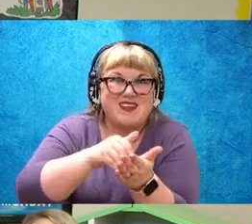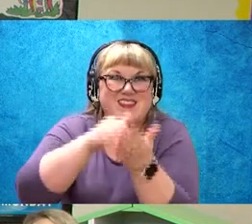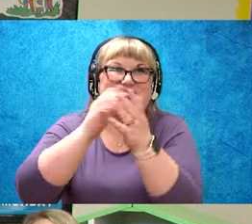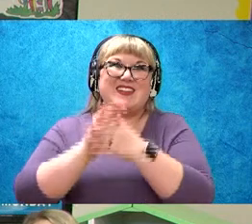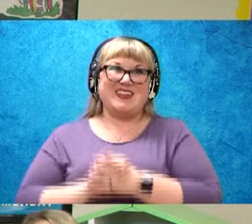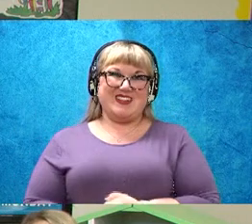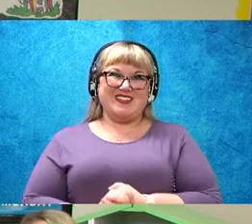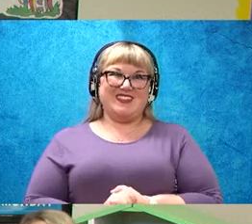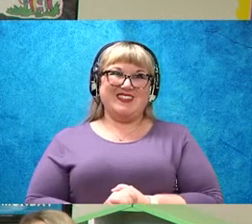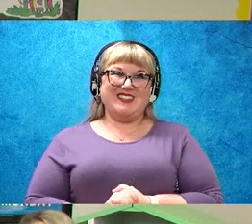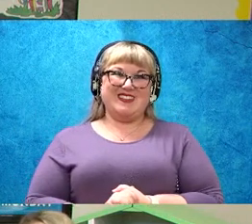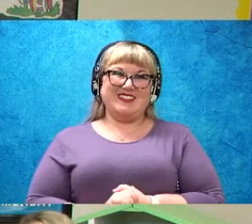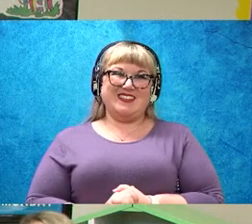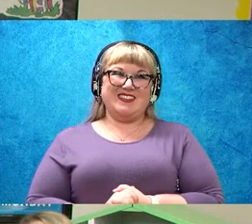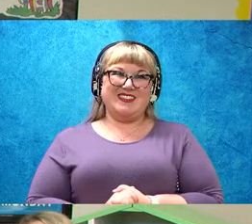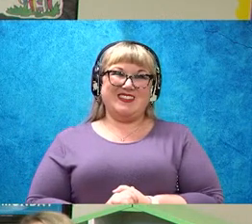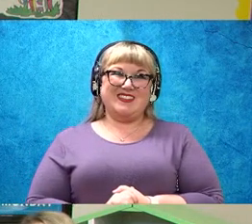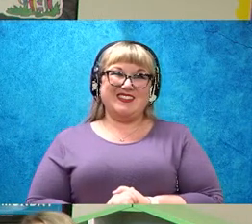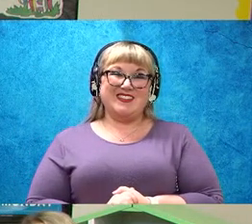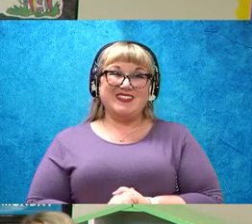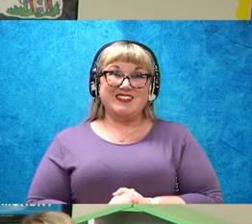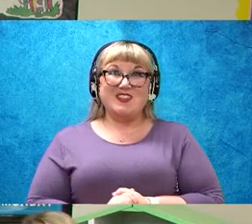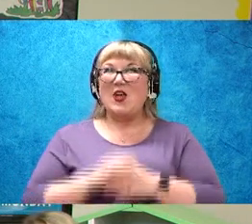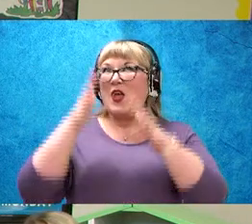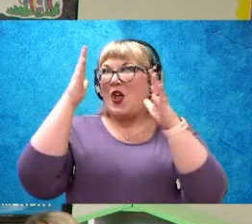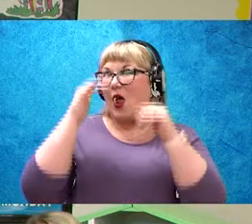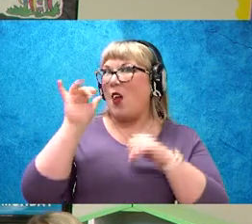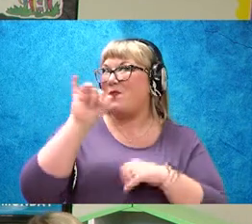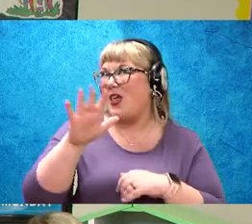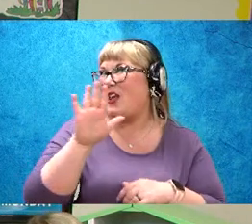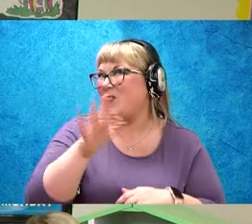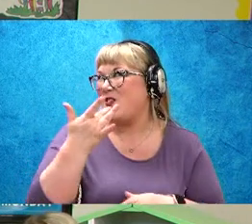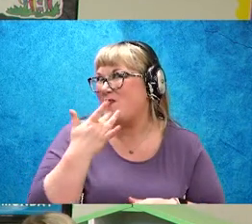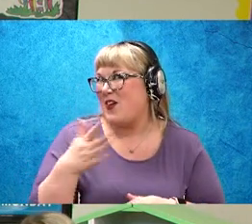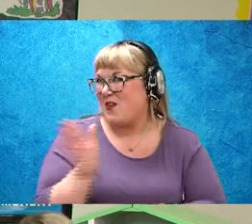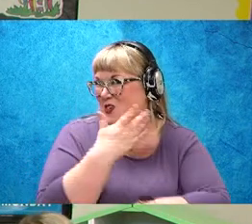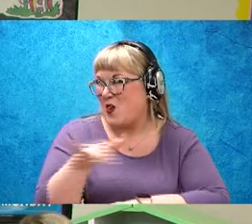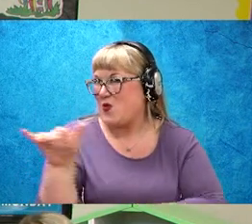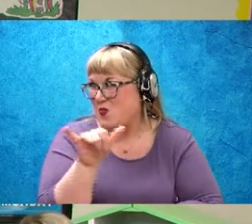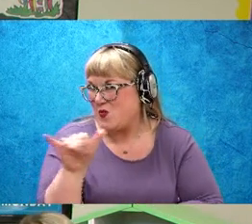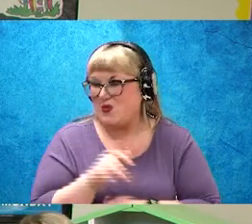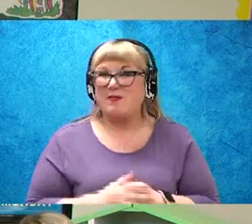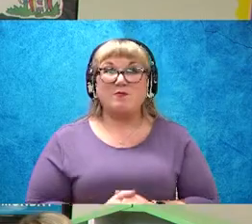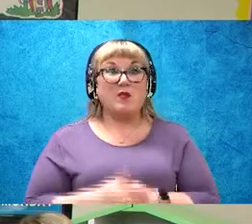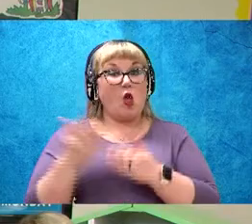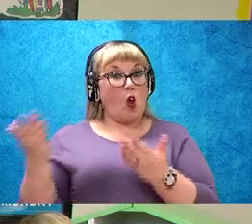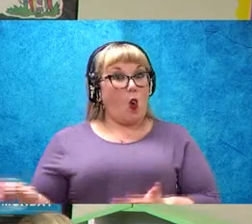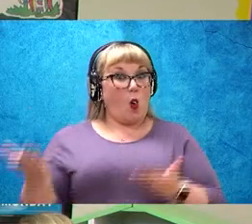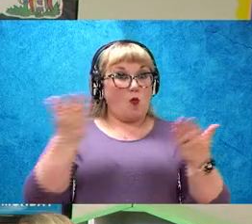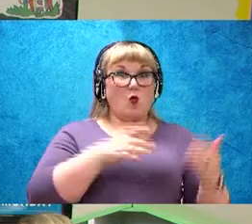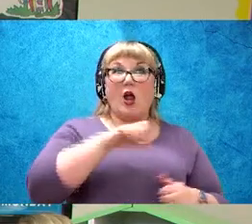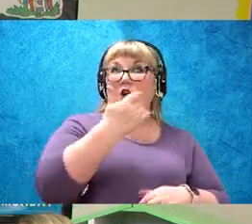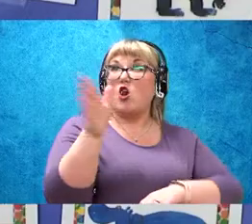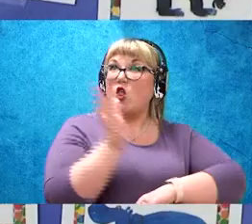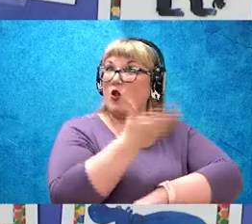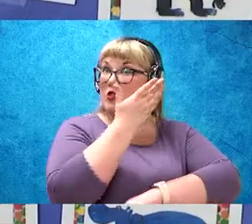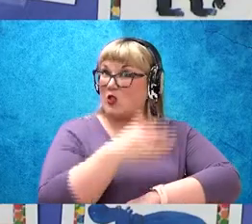spout again. I hope that's one of your favorite songs. I brought another song.